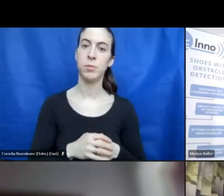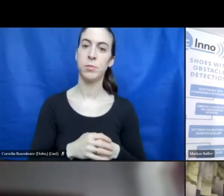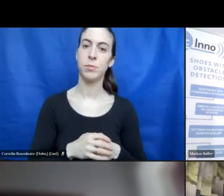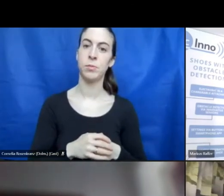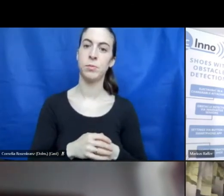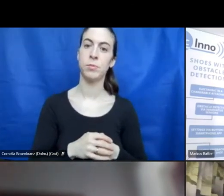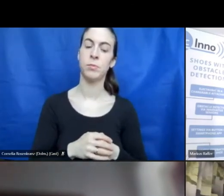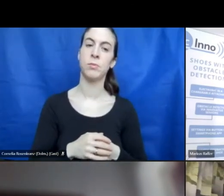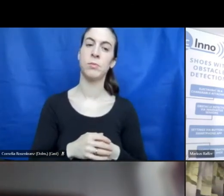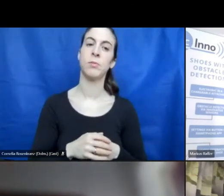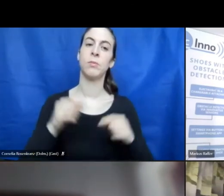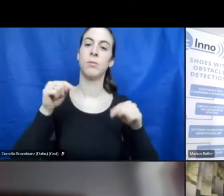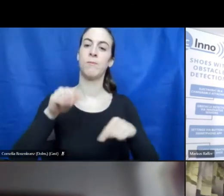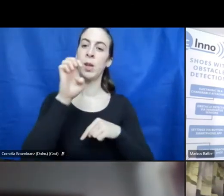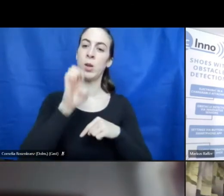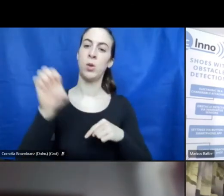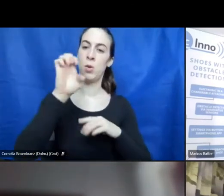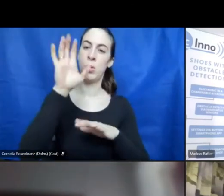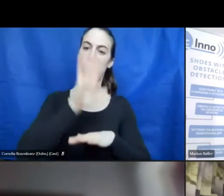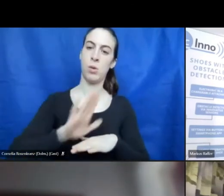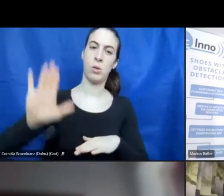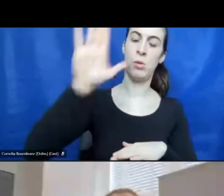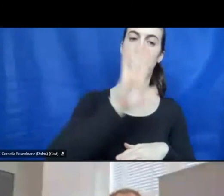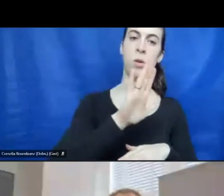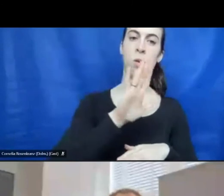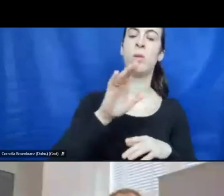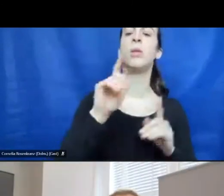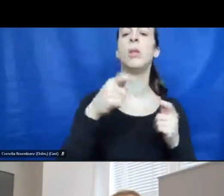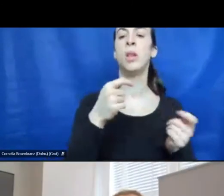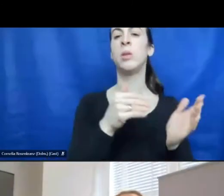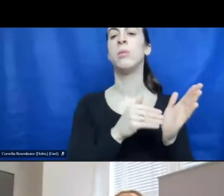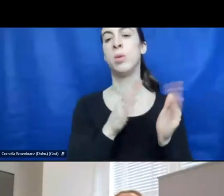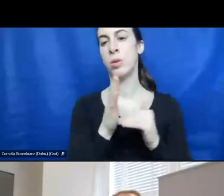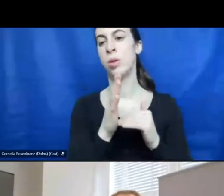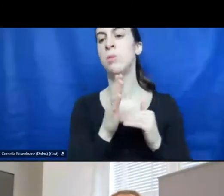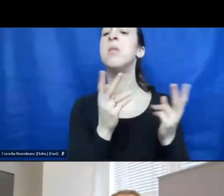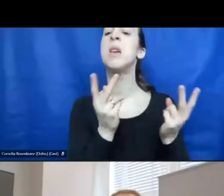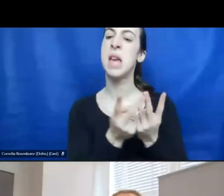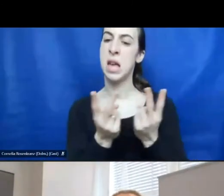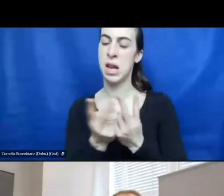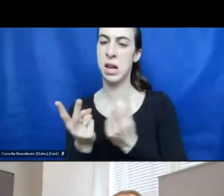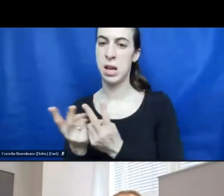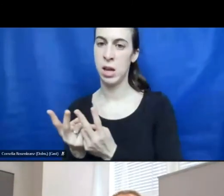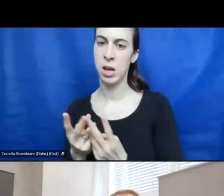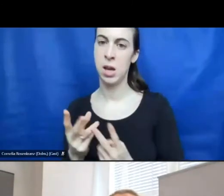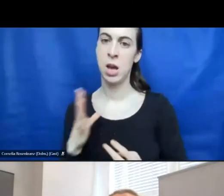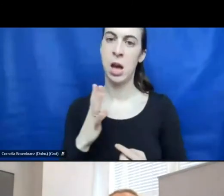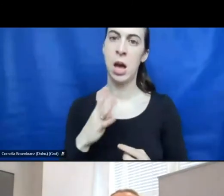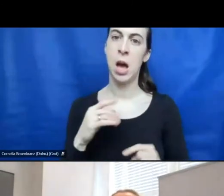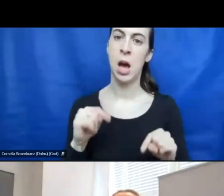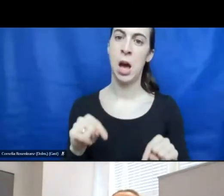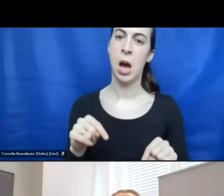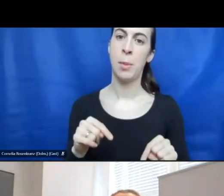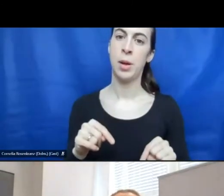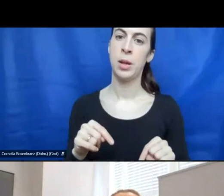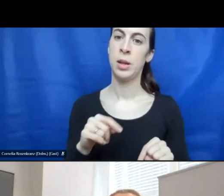In Europe, we have systems that are a little similar, but it's not